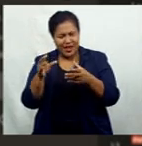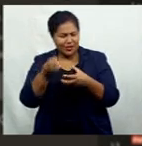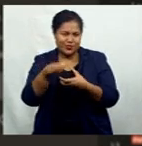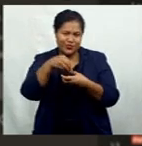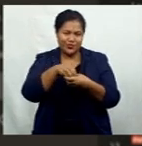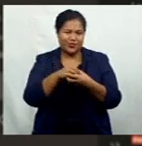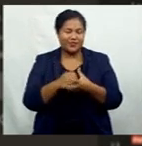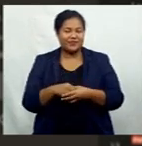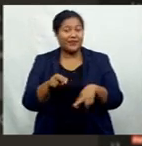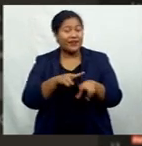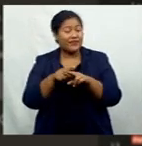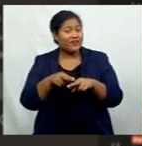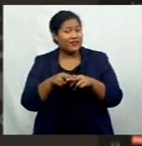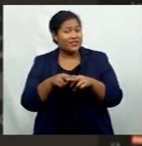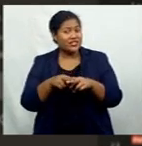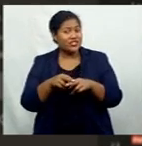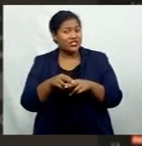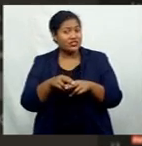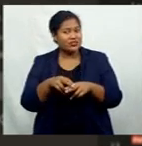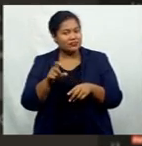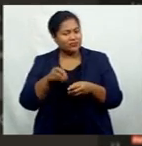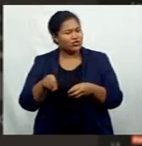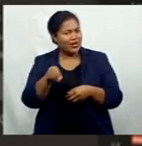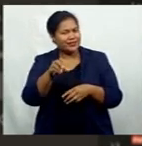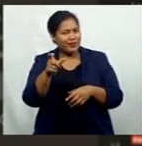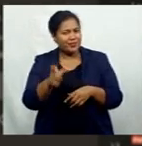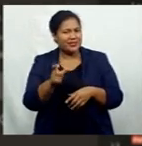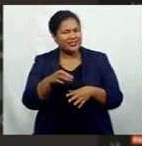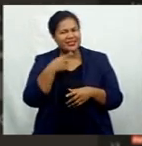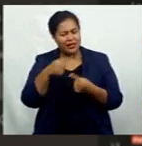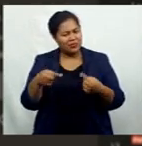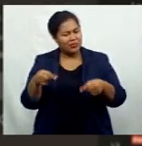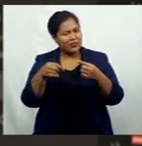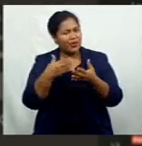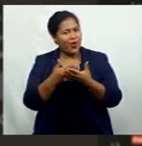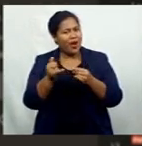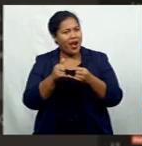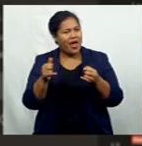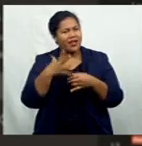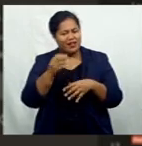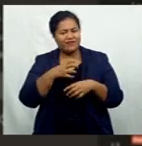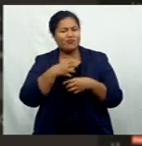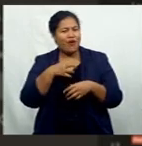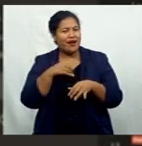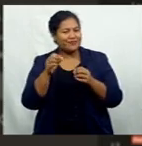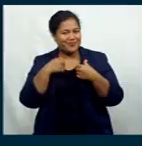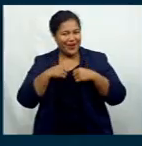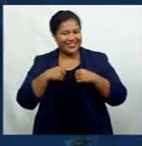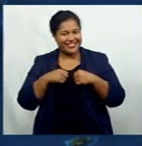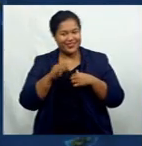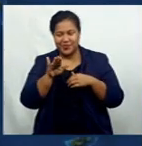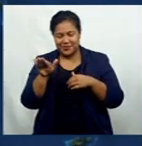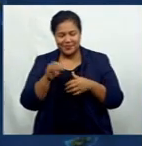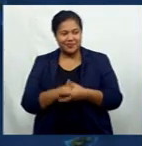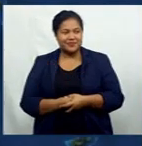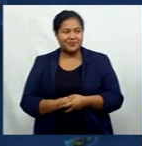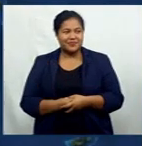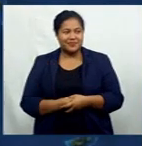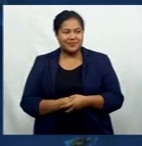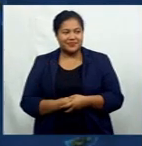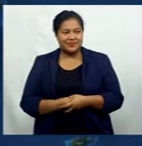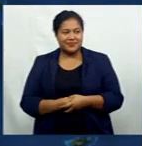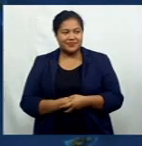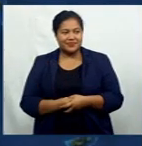Hilda Vukiko-Moala says competing online has given a chance for more practice and efficiency. Especially with